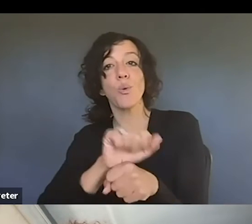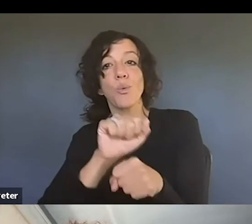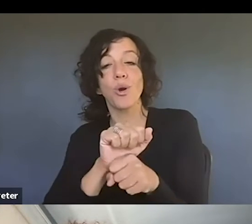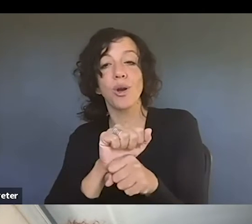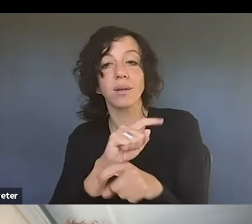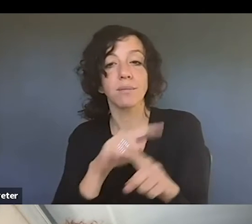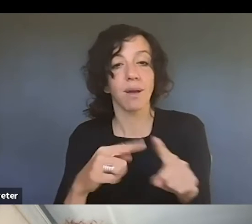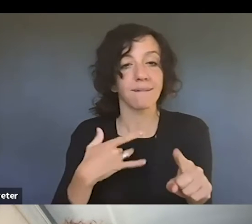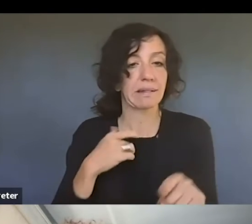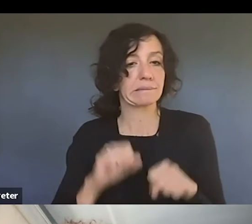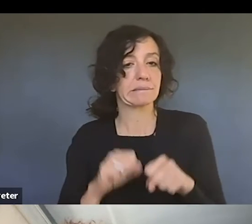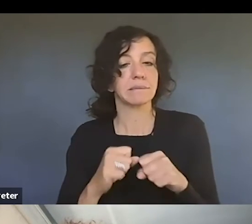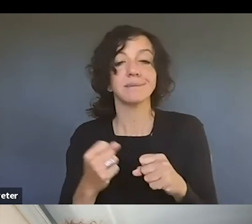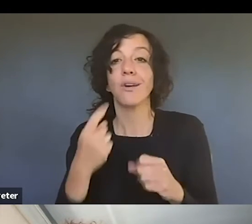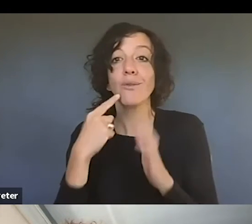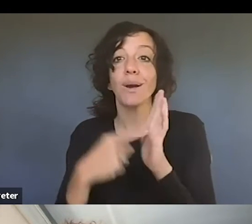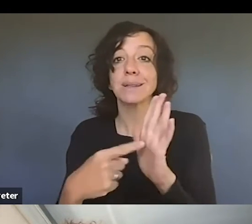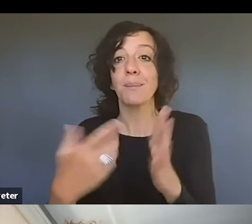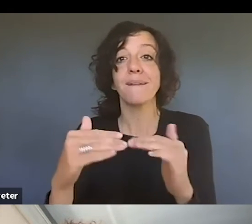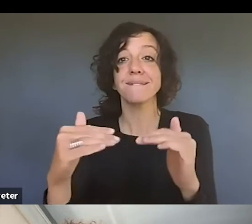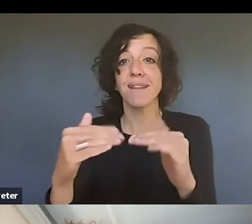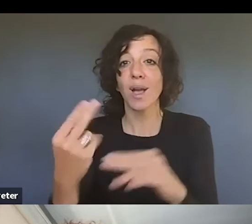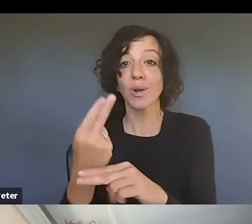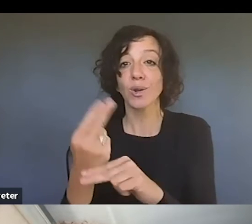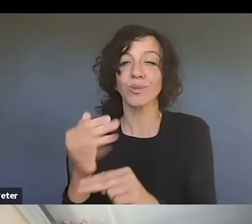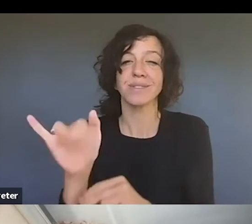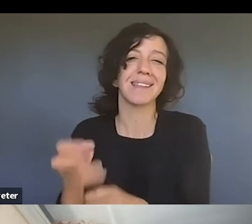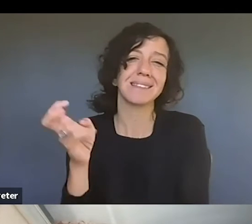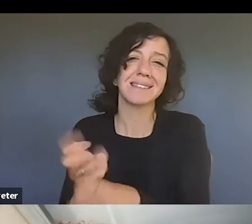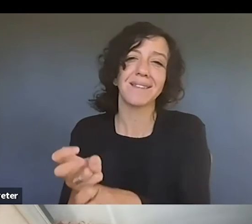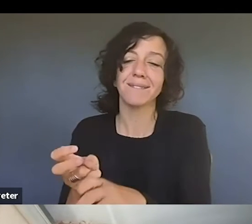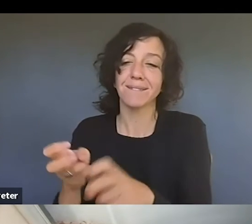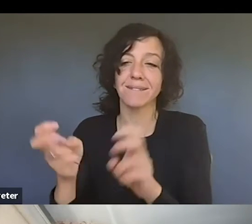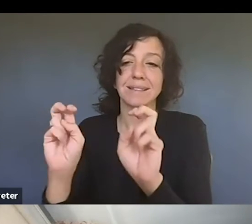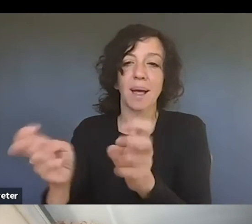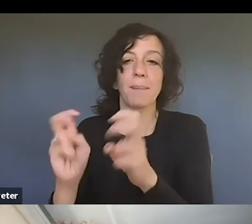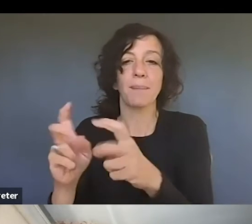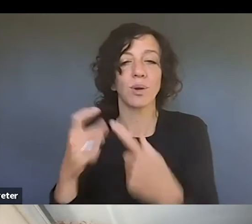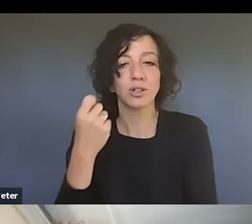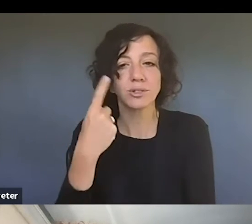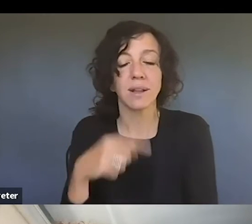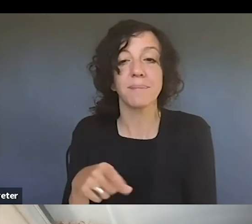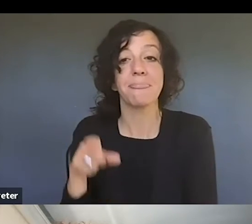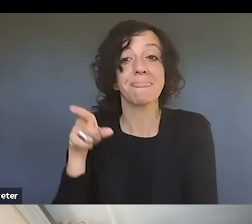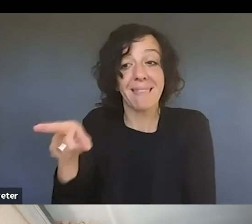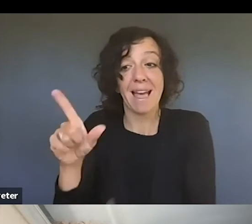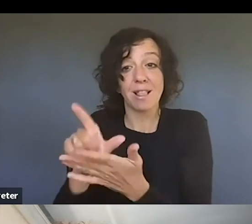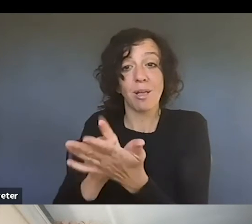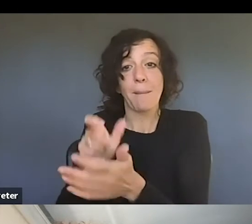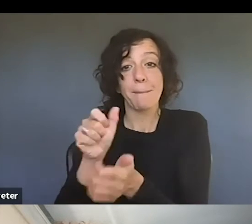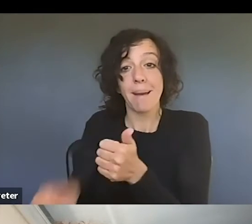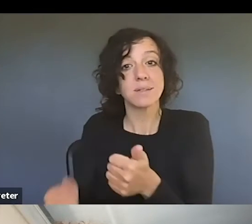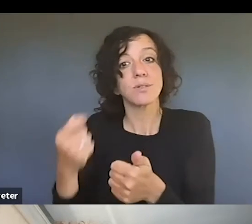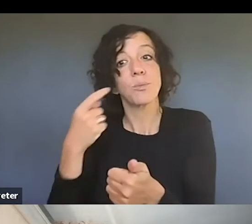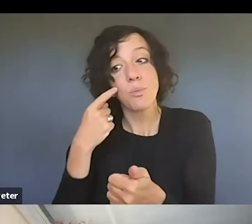Um, you know, fair use can be the tough one, I think, right? I mean, fair use exists so that artists